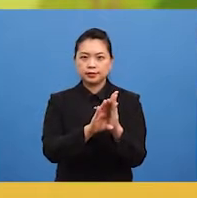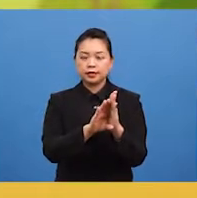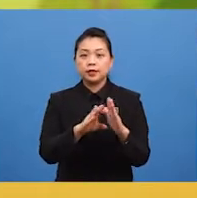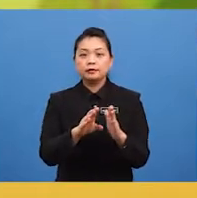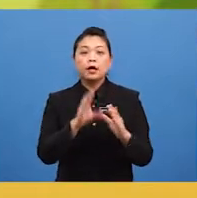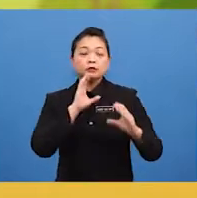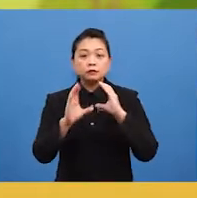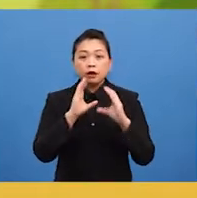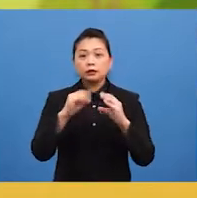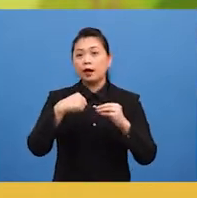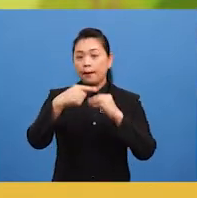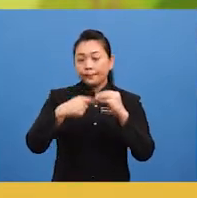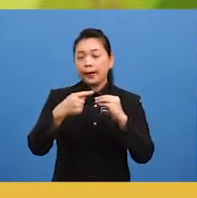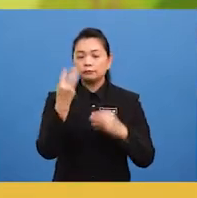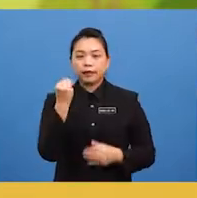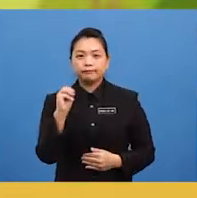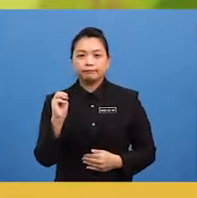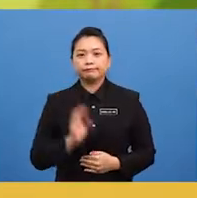talk about them